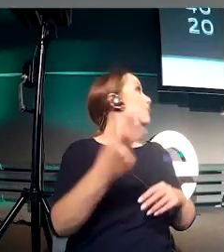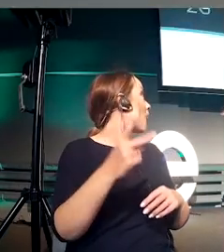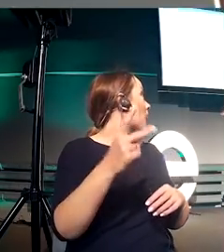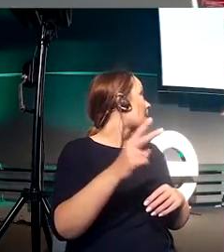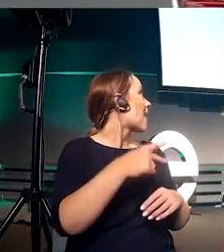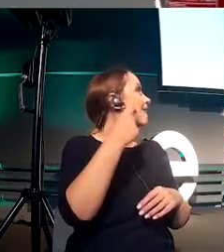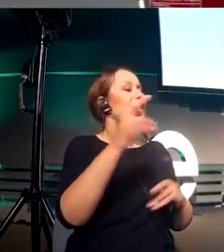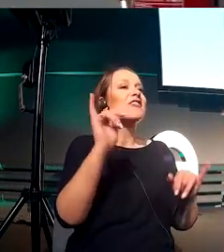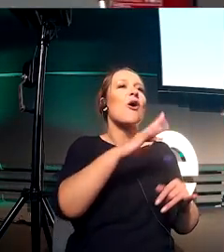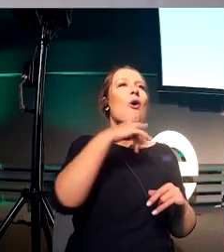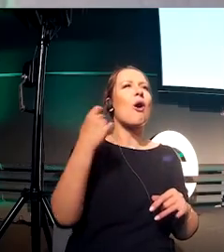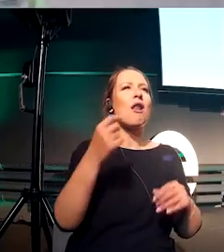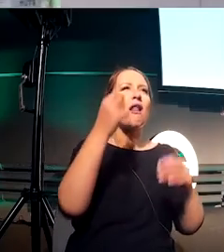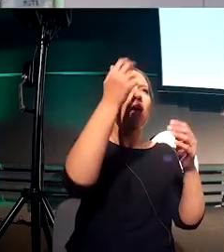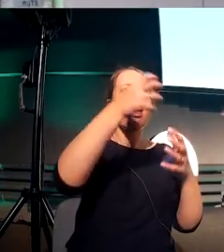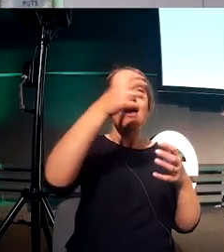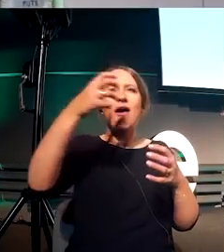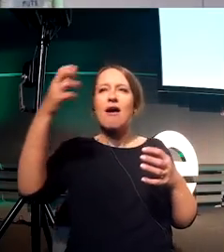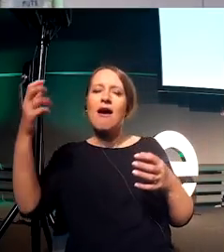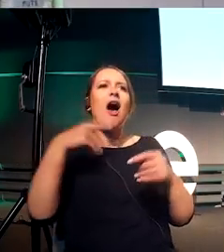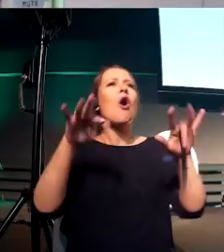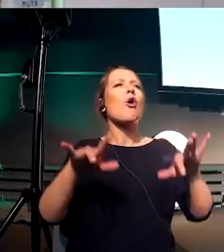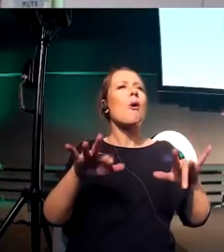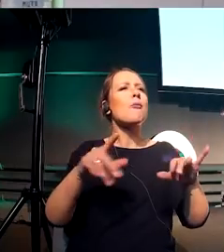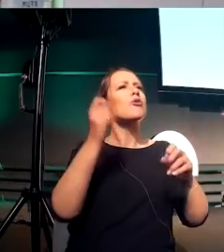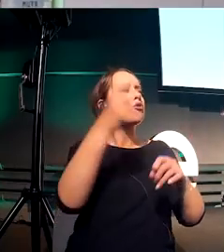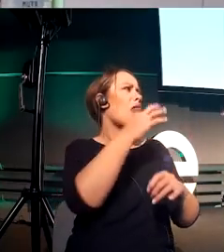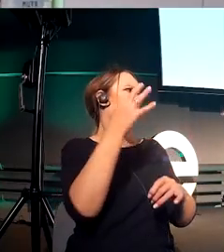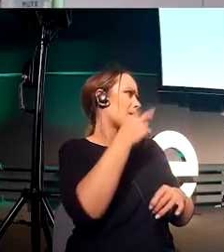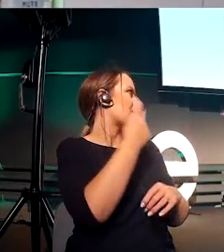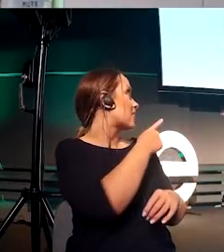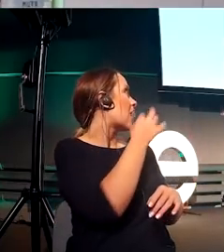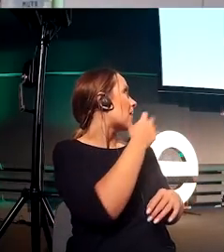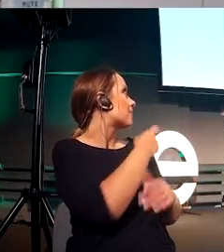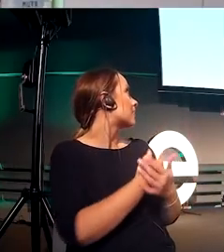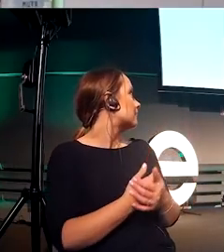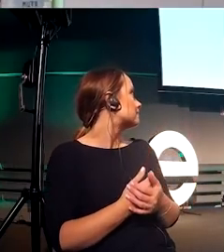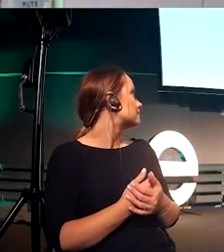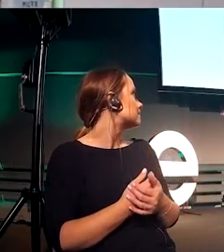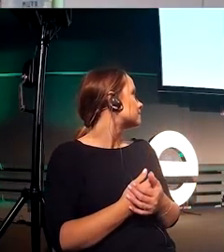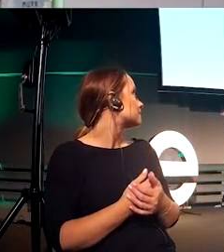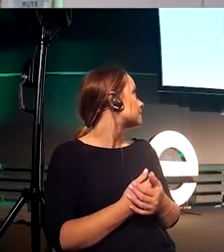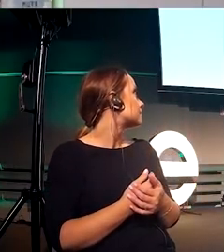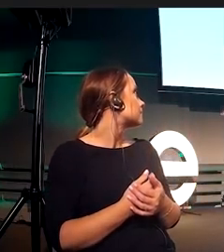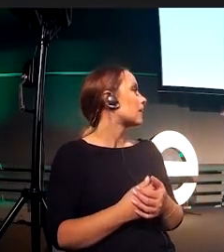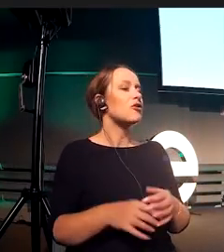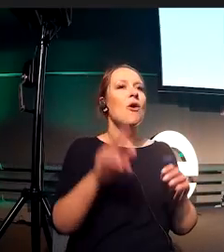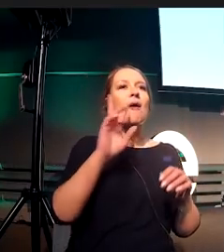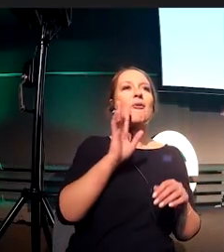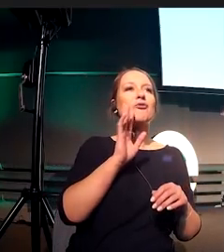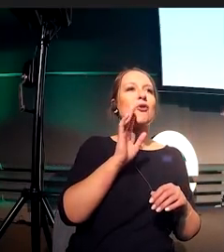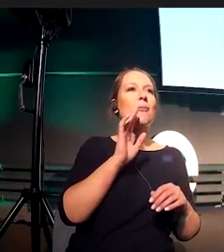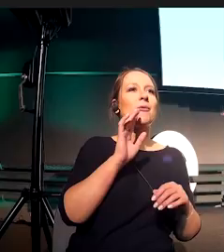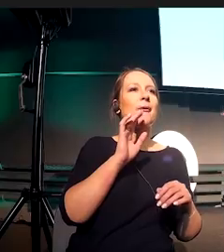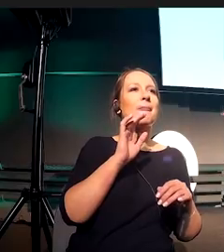if you look at it, you'll see it a lot better, as you can compare by having the same jumps between the different colors, or